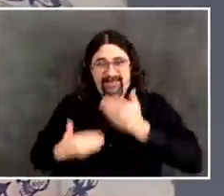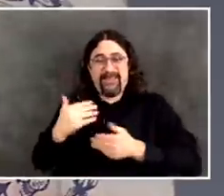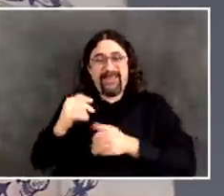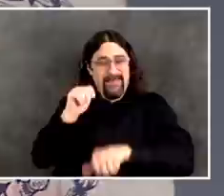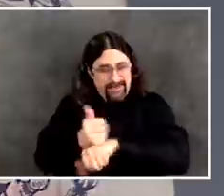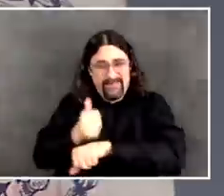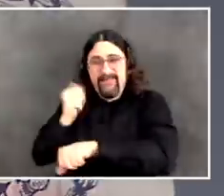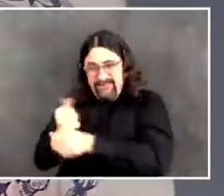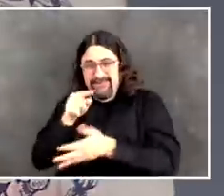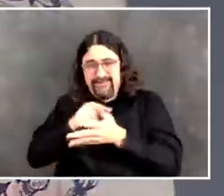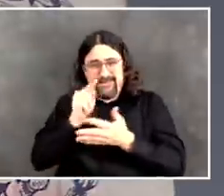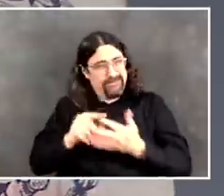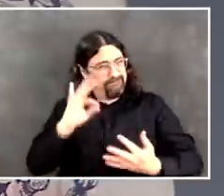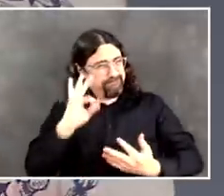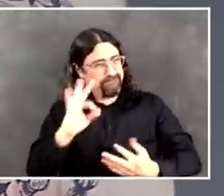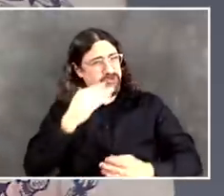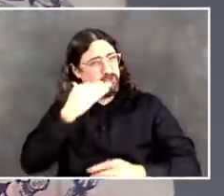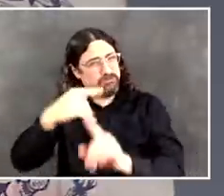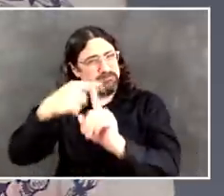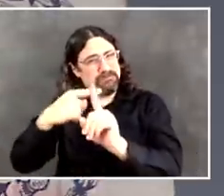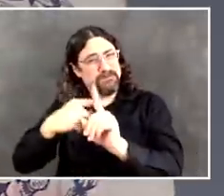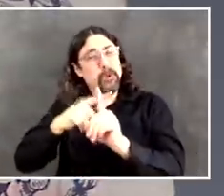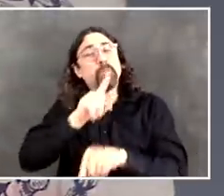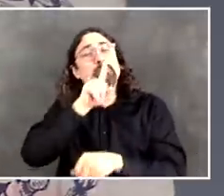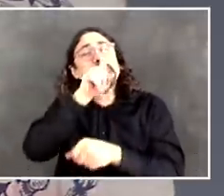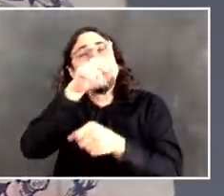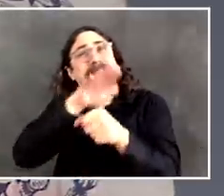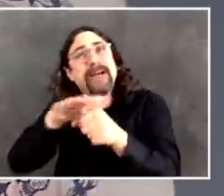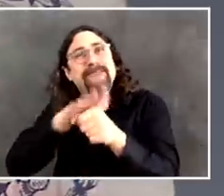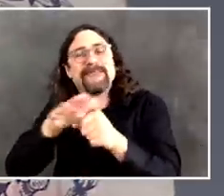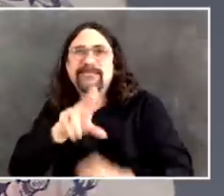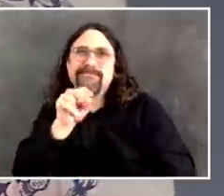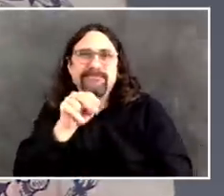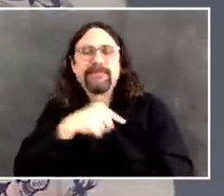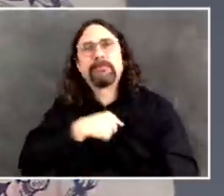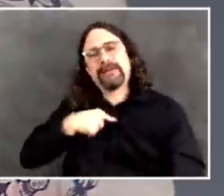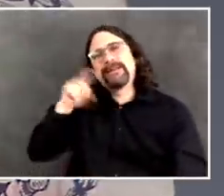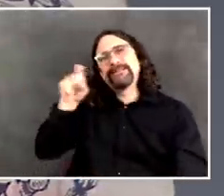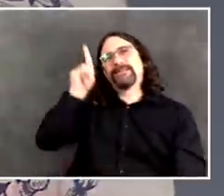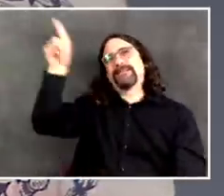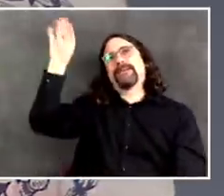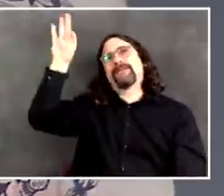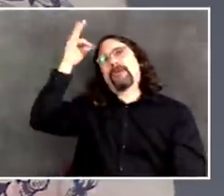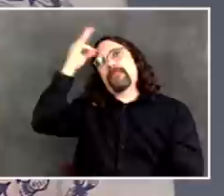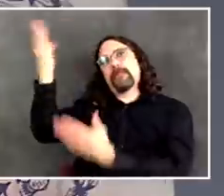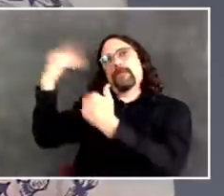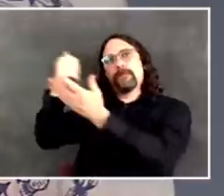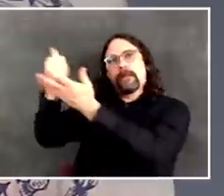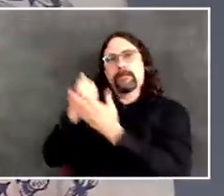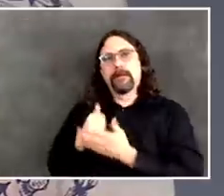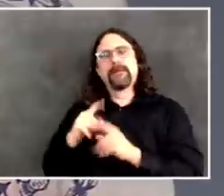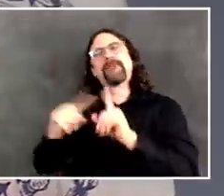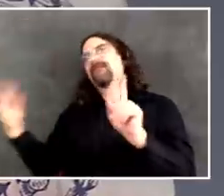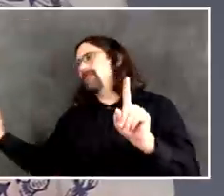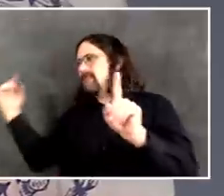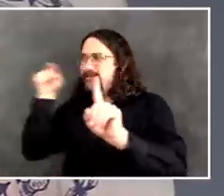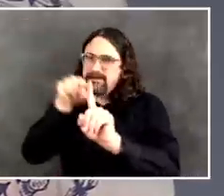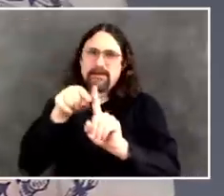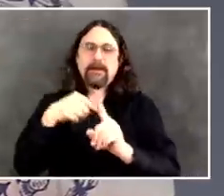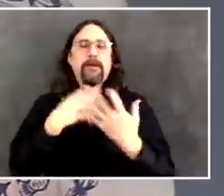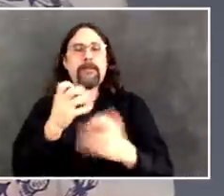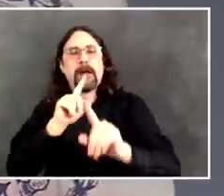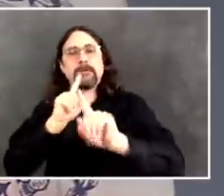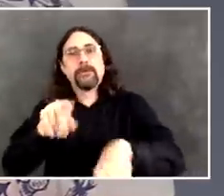Friday, we were at a point of we were, I'd say under 10,000 a day would be a good